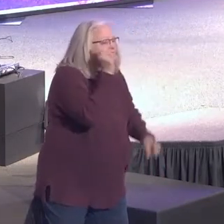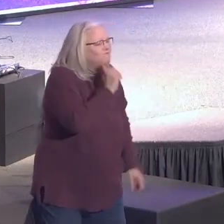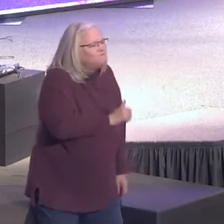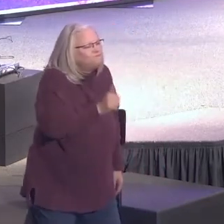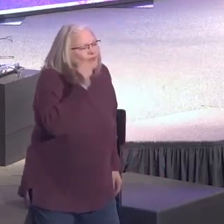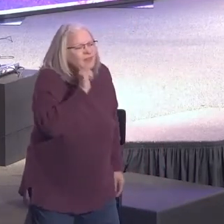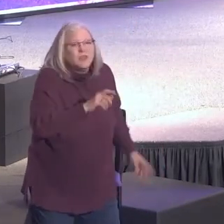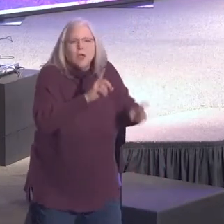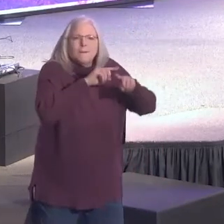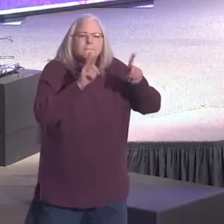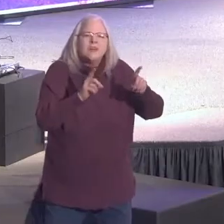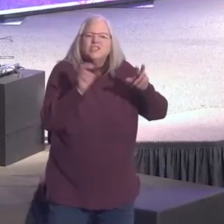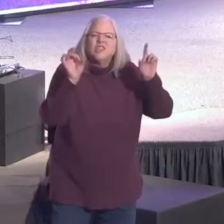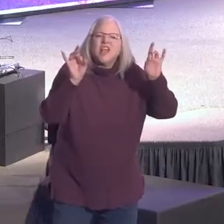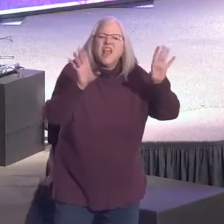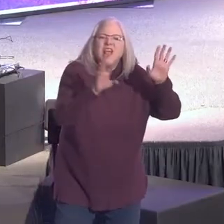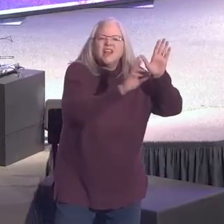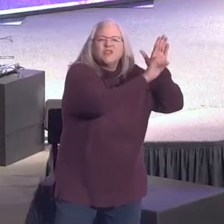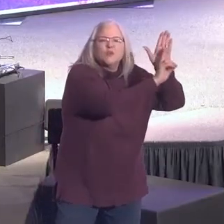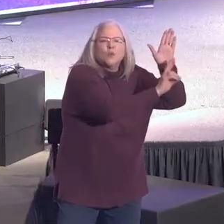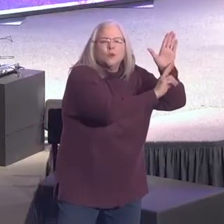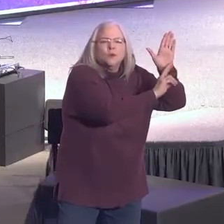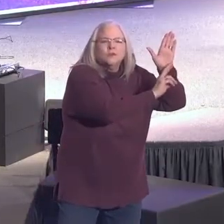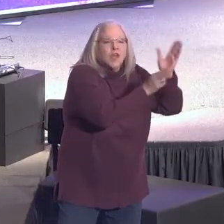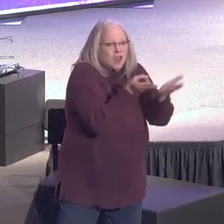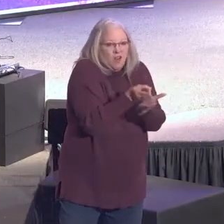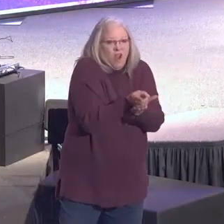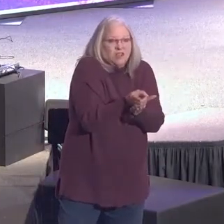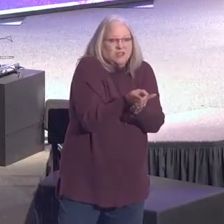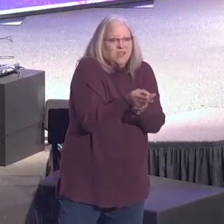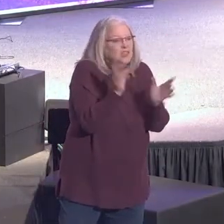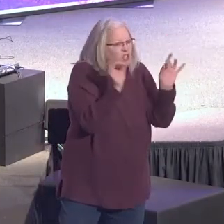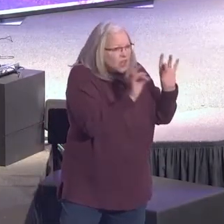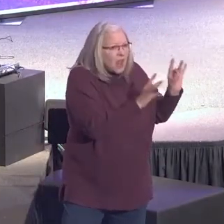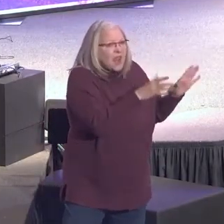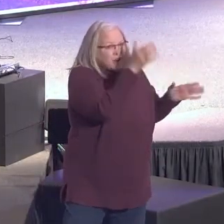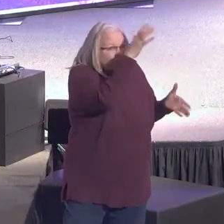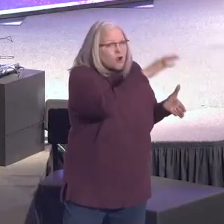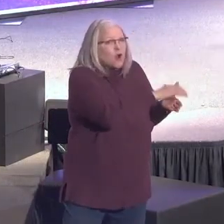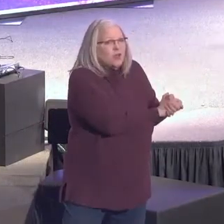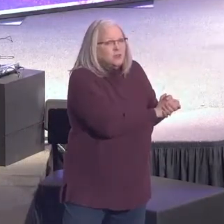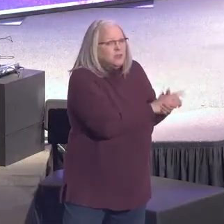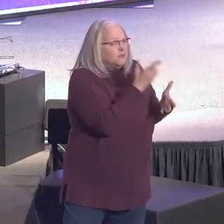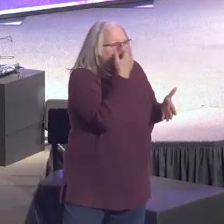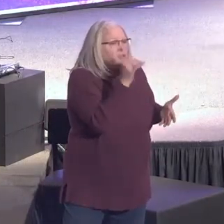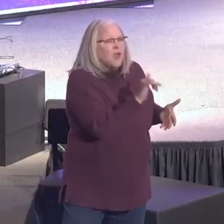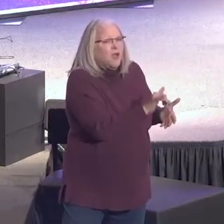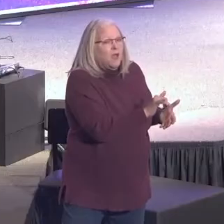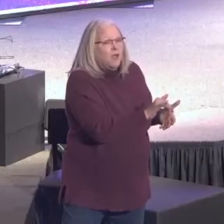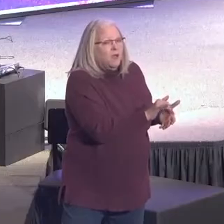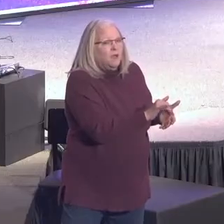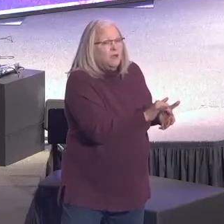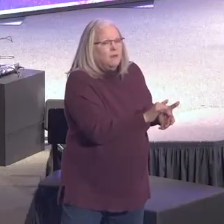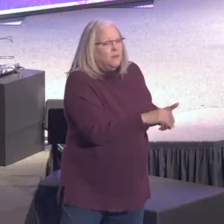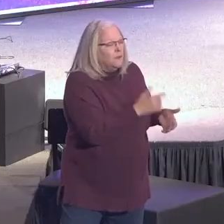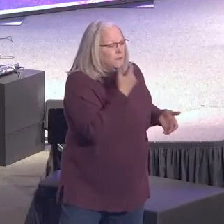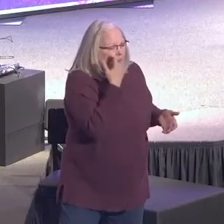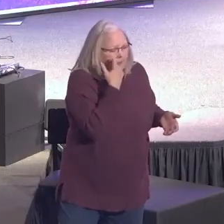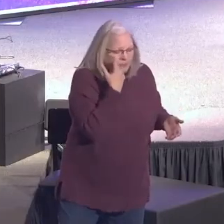But she hated the rules. And to be very honest, she hated her husband for it. For years, she just resented it.